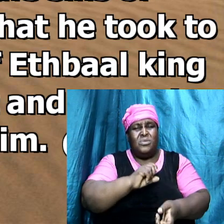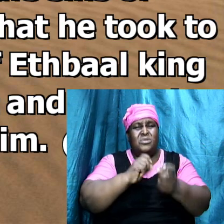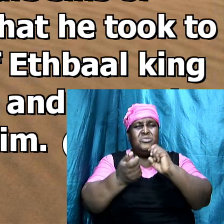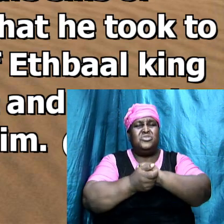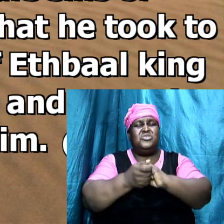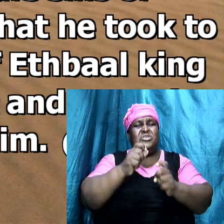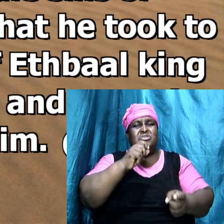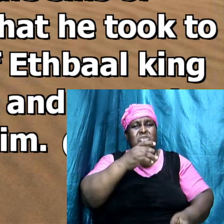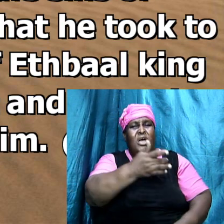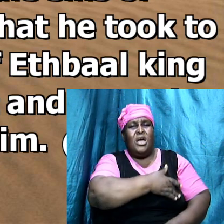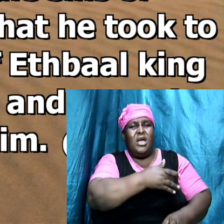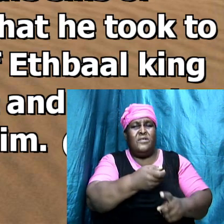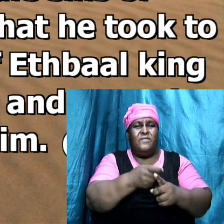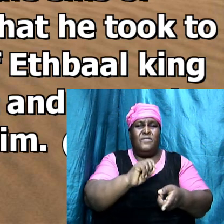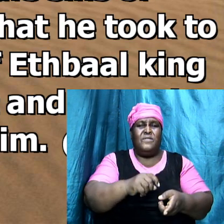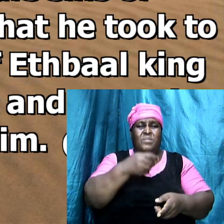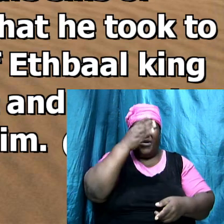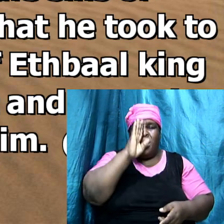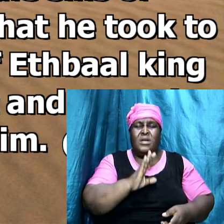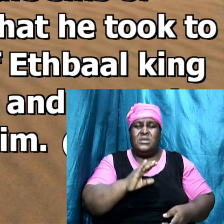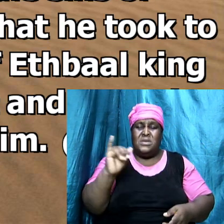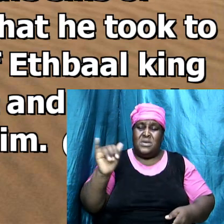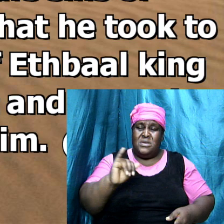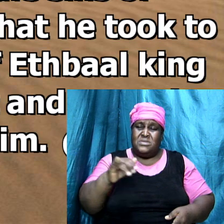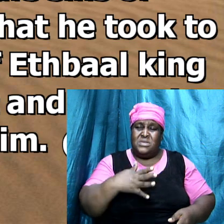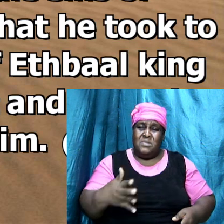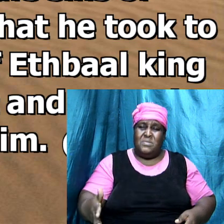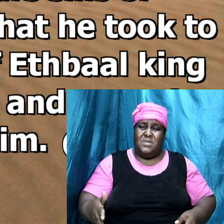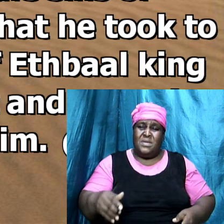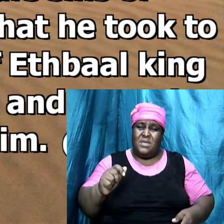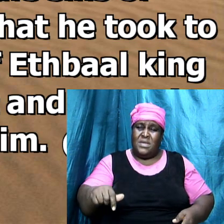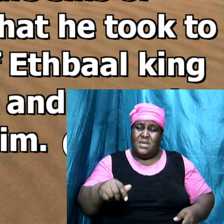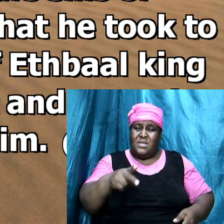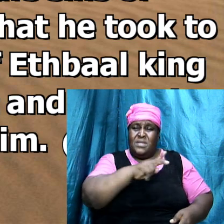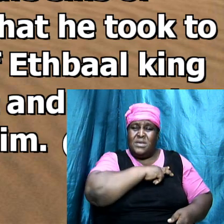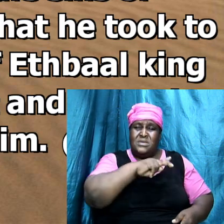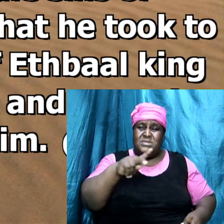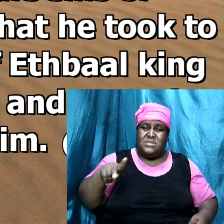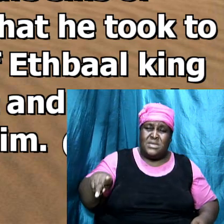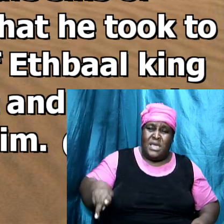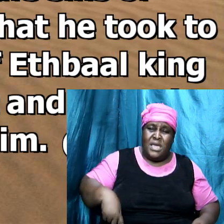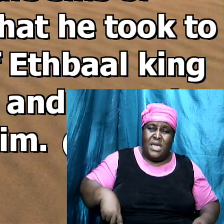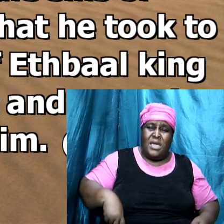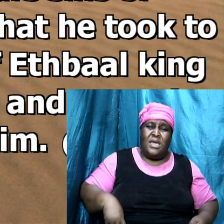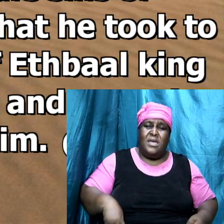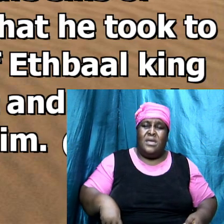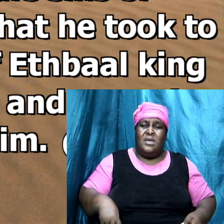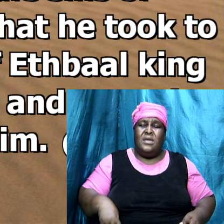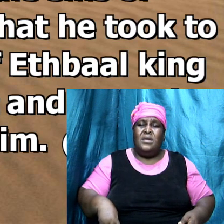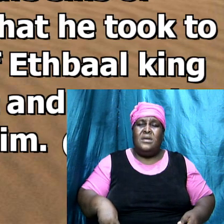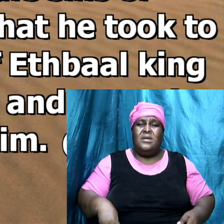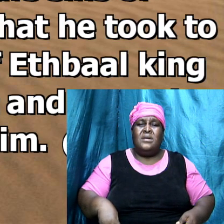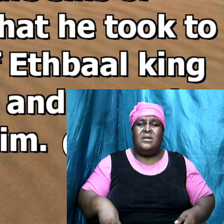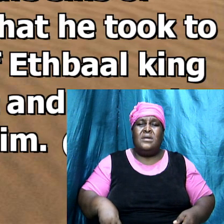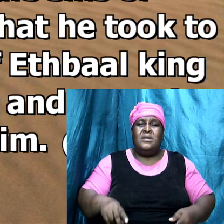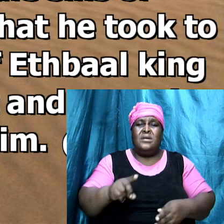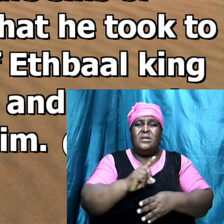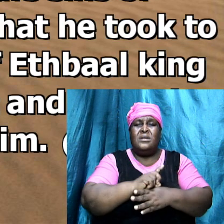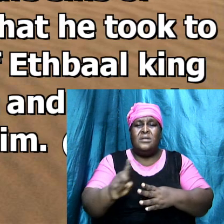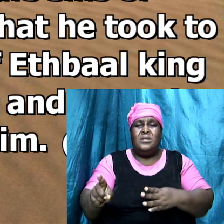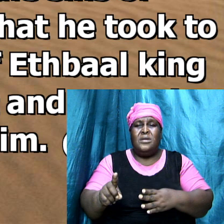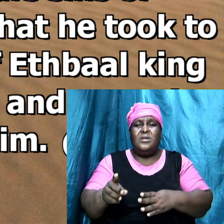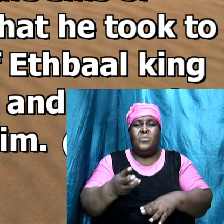and it's now the same thing that happened this king even though he did worse than his predecessors